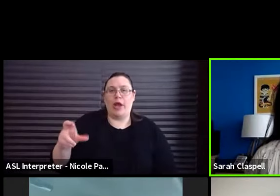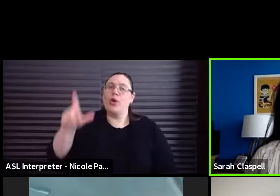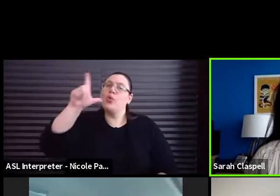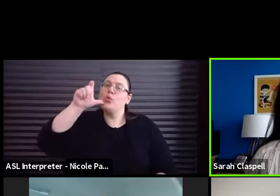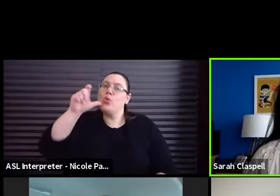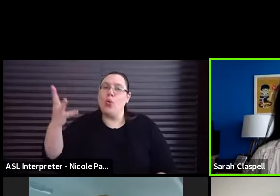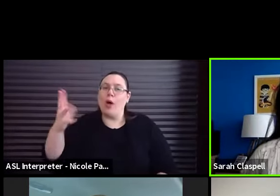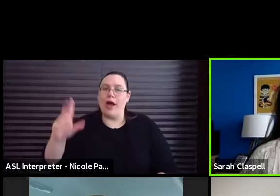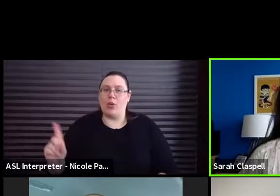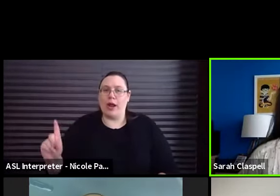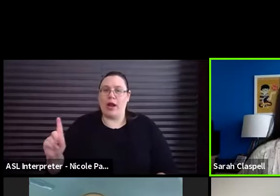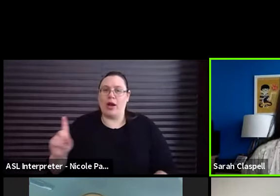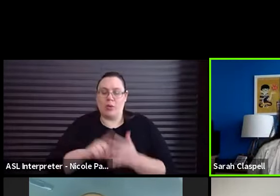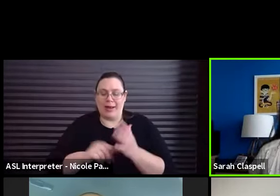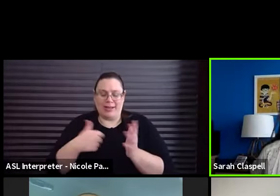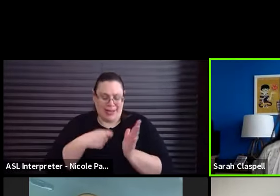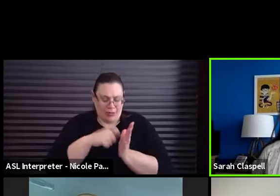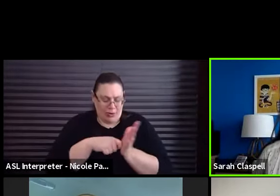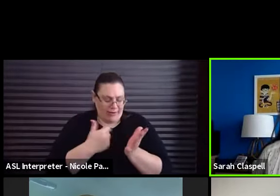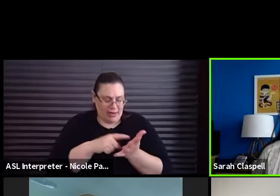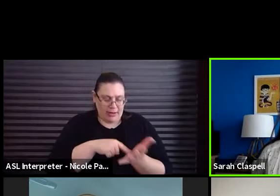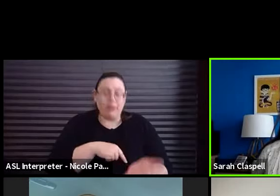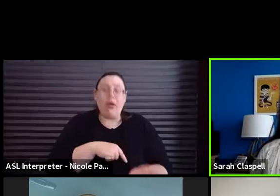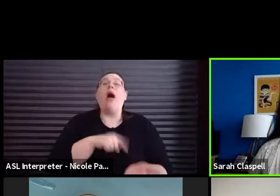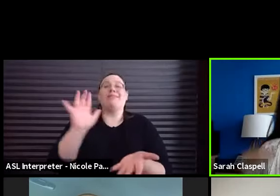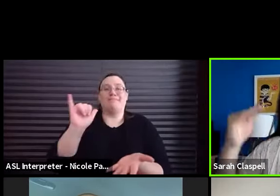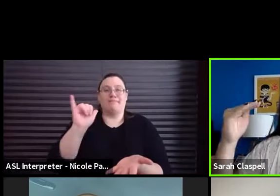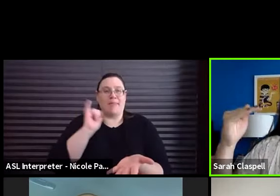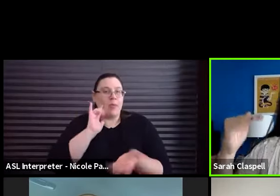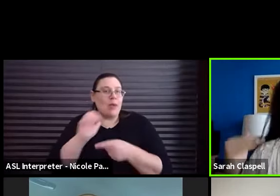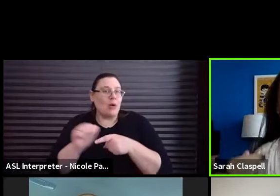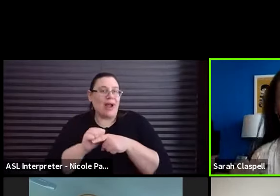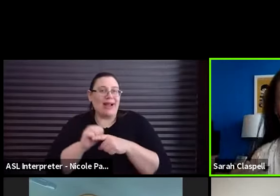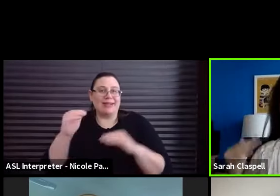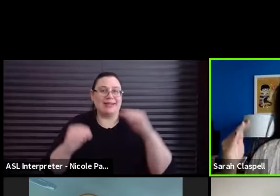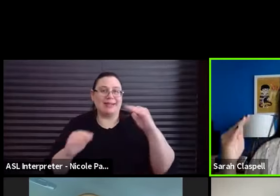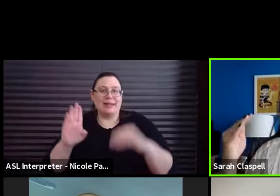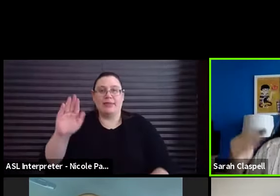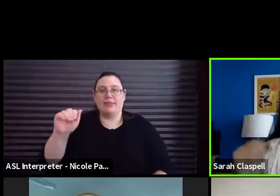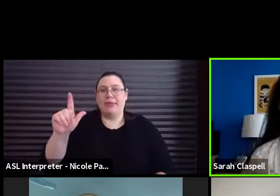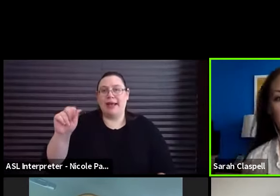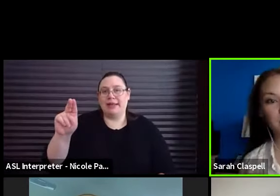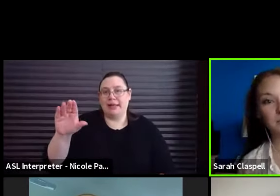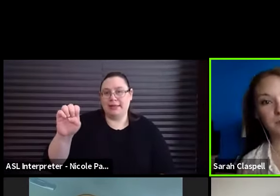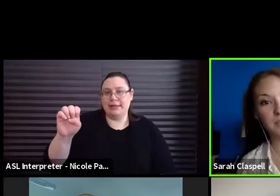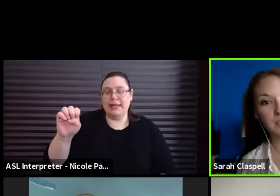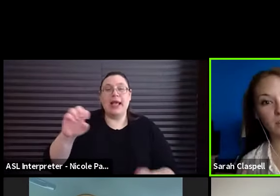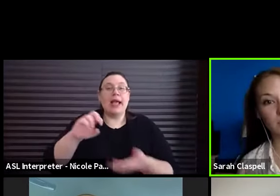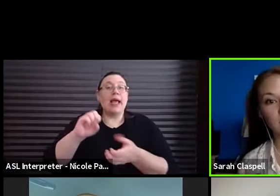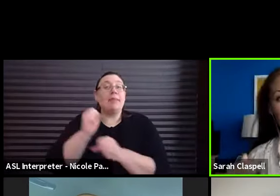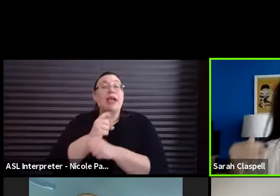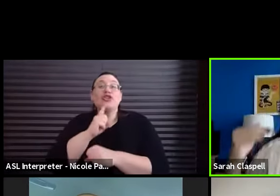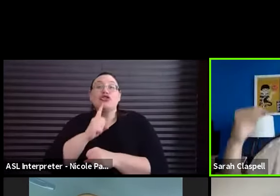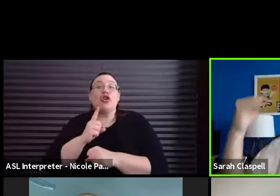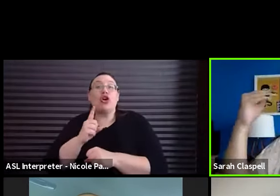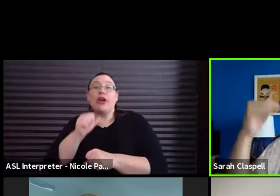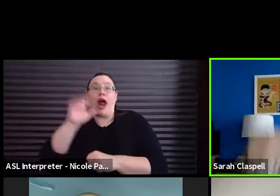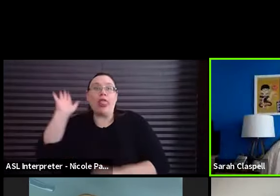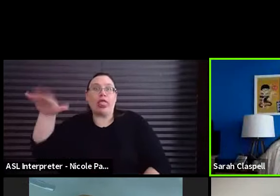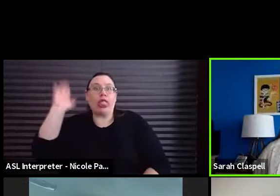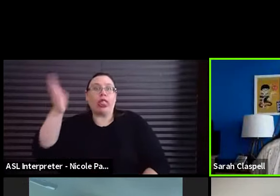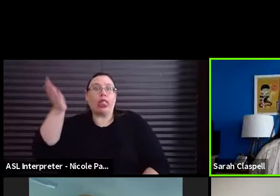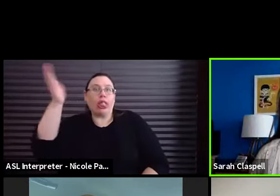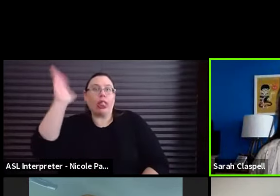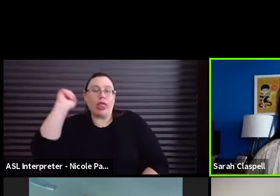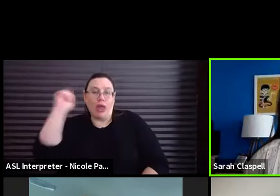say? I wrote it all down. We will be practicing balance. So make sure that you're not the person speaking the whole time, but you're also not the